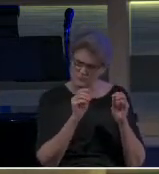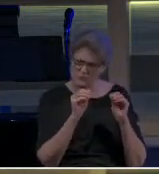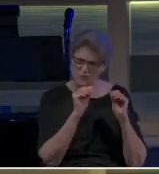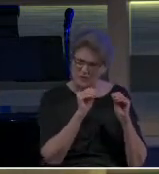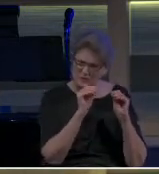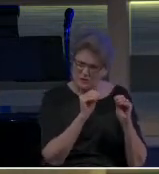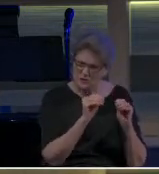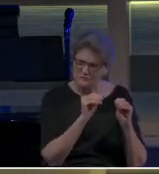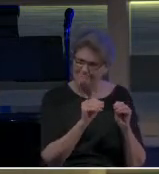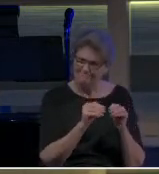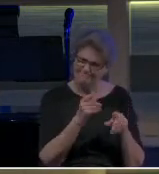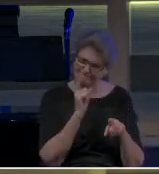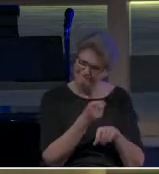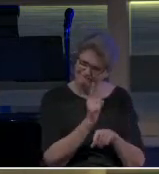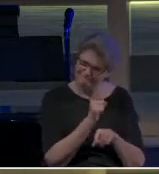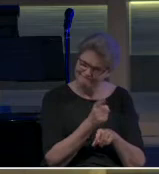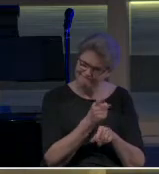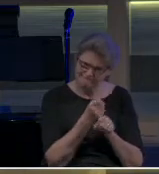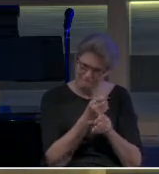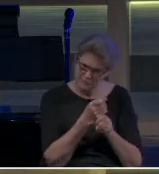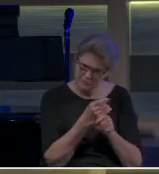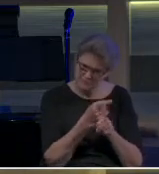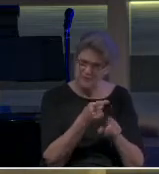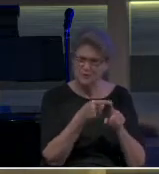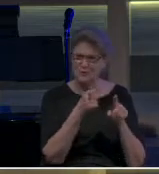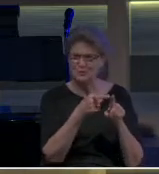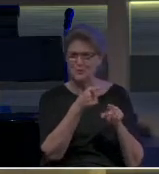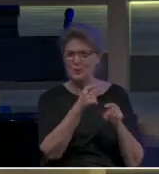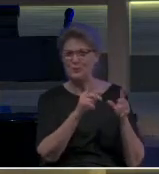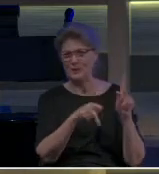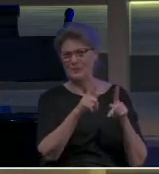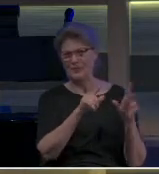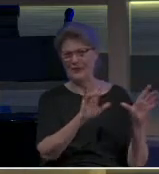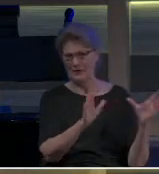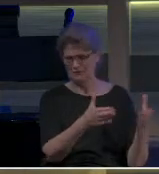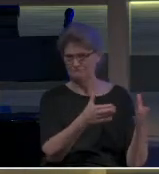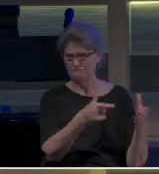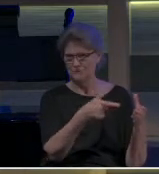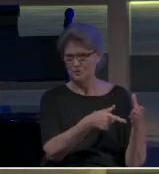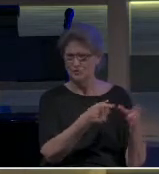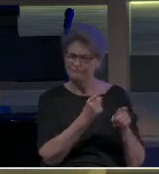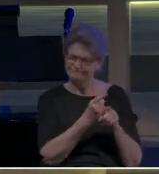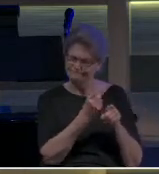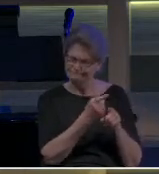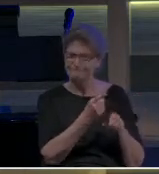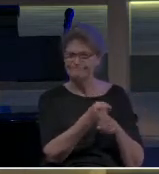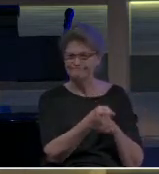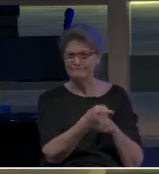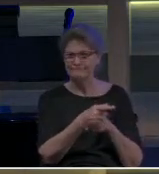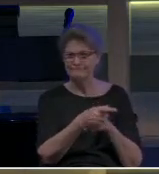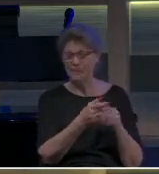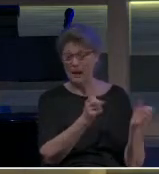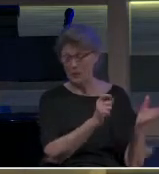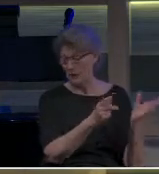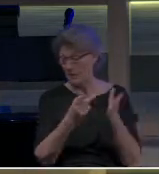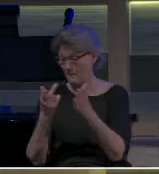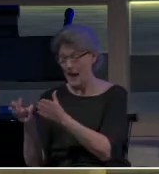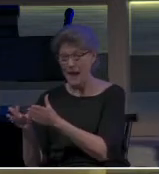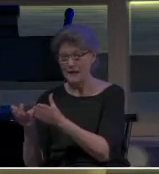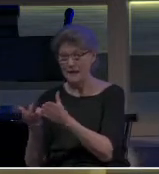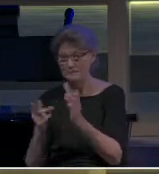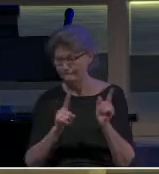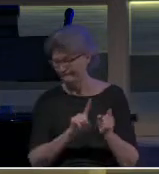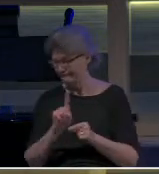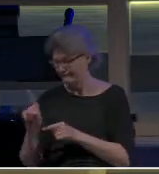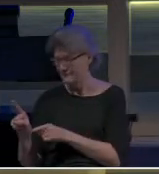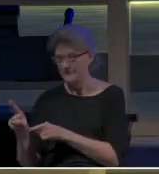Corinth. And in delivering that letter, on his way back from delivering that letter, he later ran